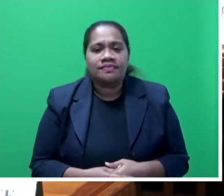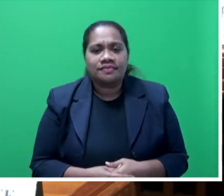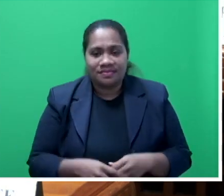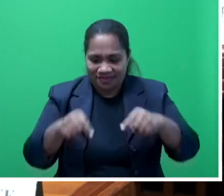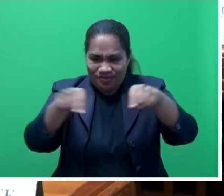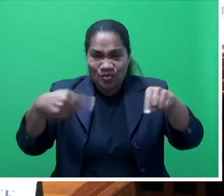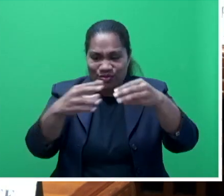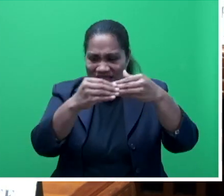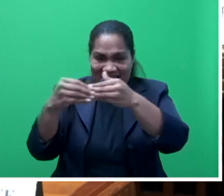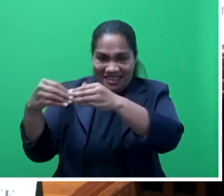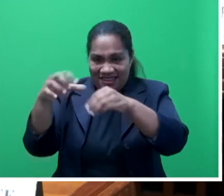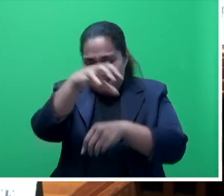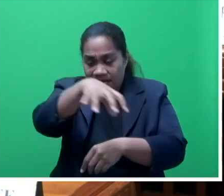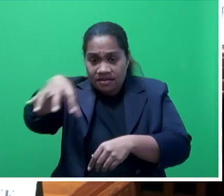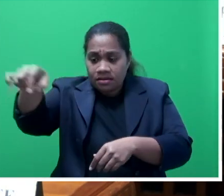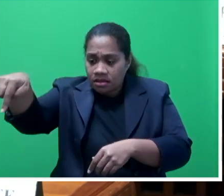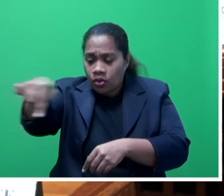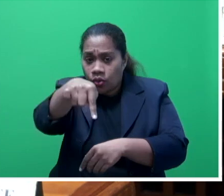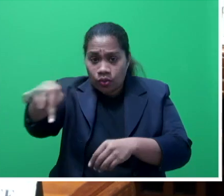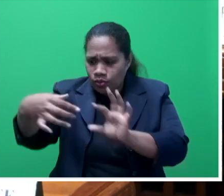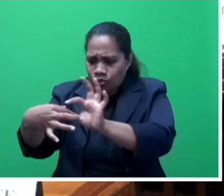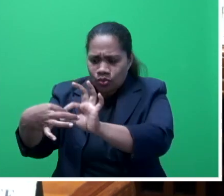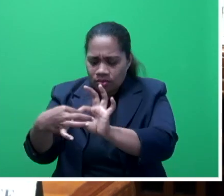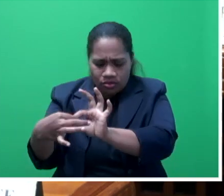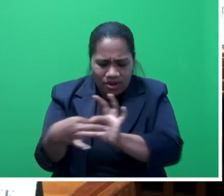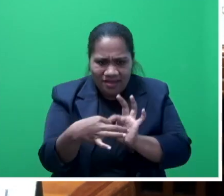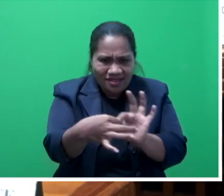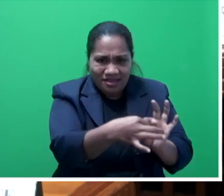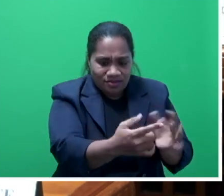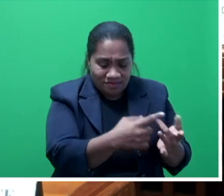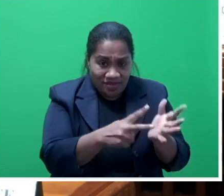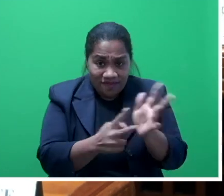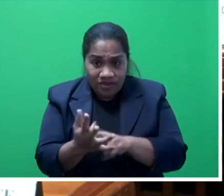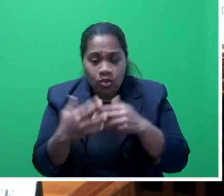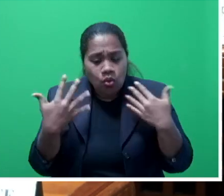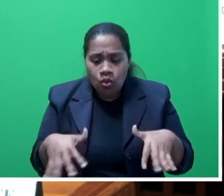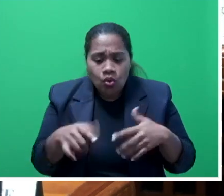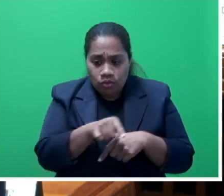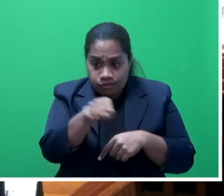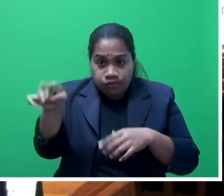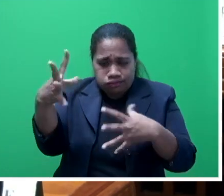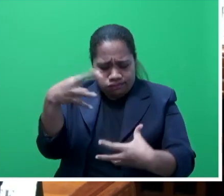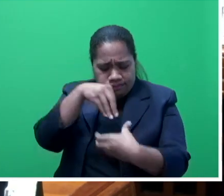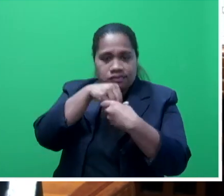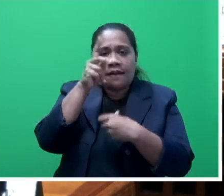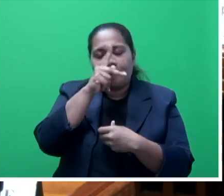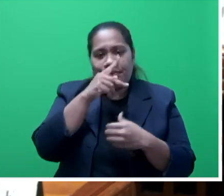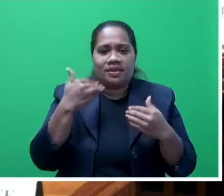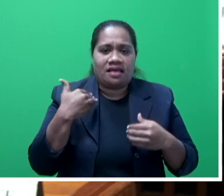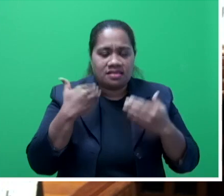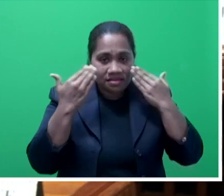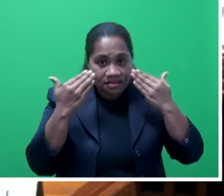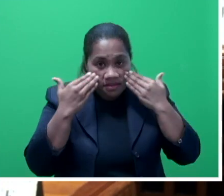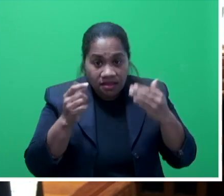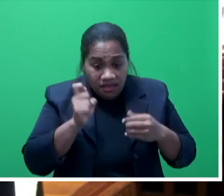councillors. They are very much heavily involved in the public health campaign and if you go around